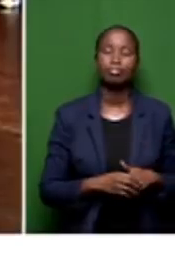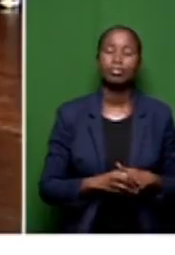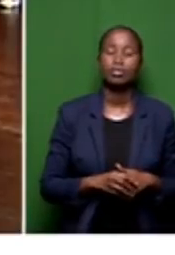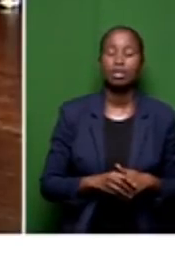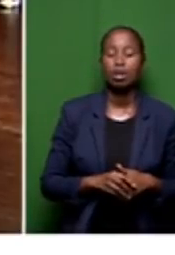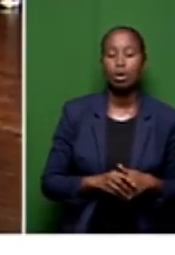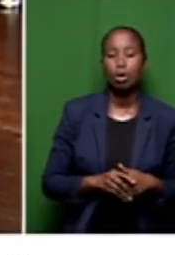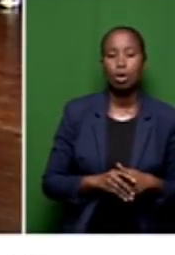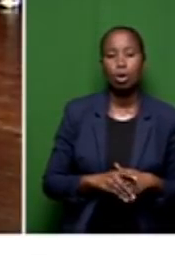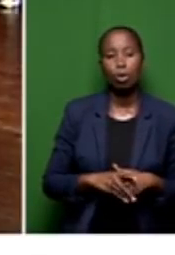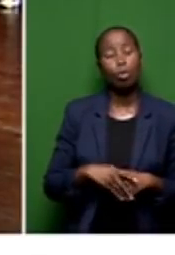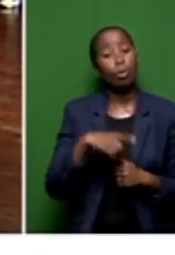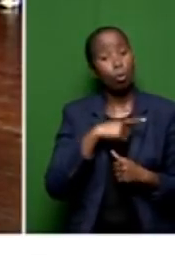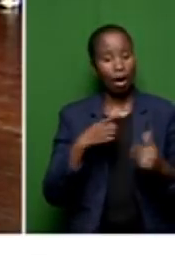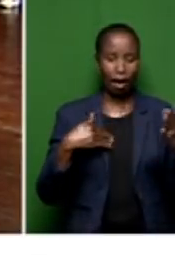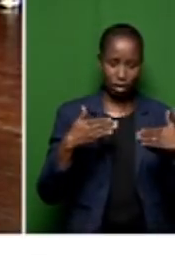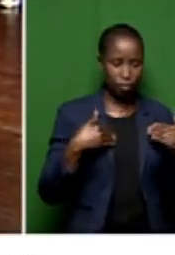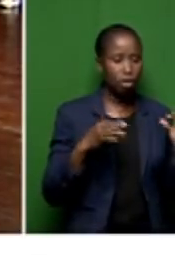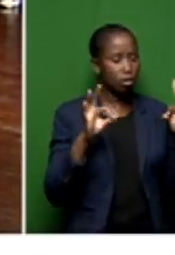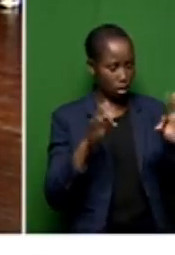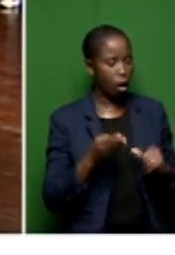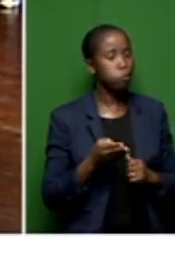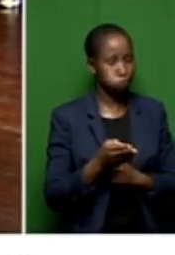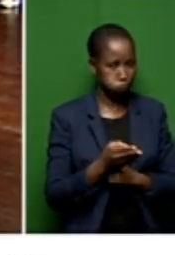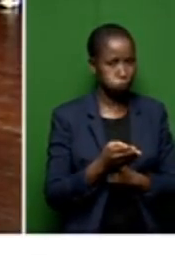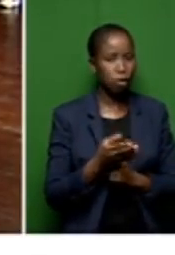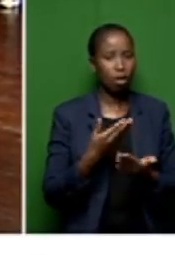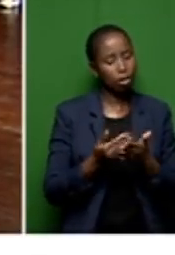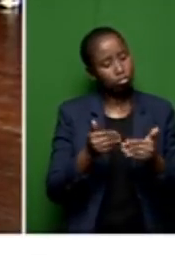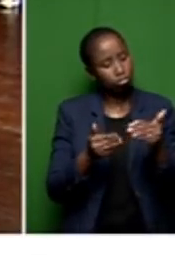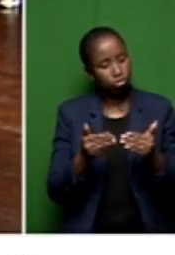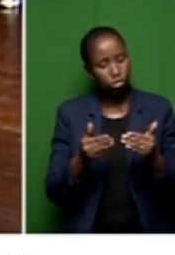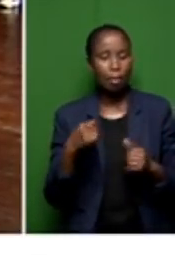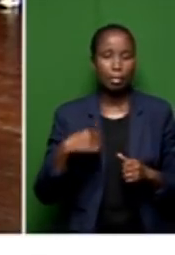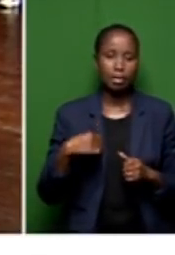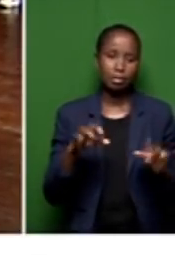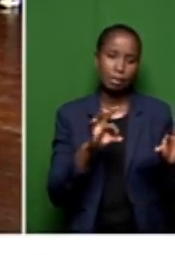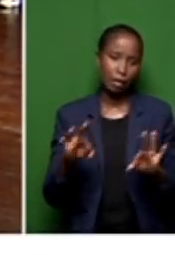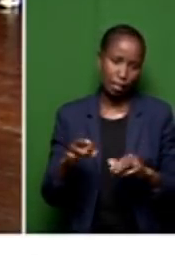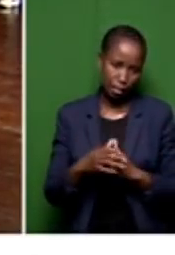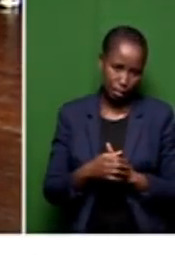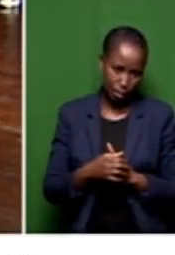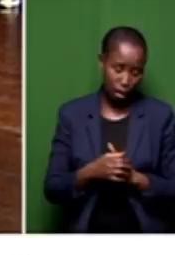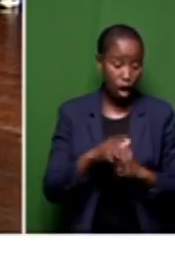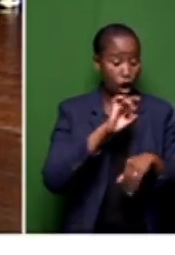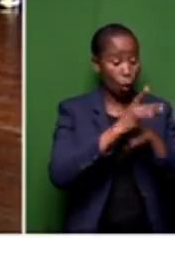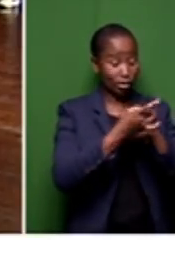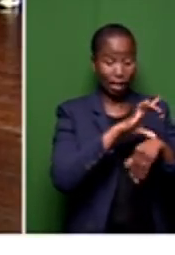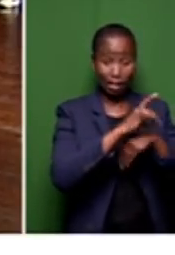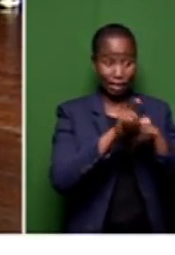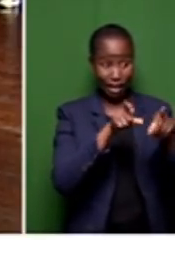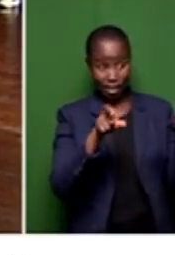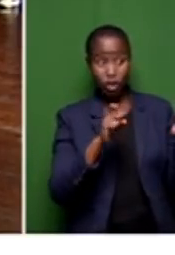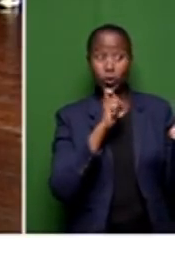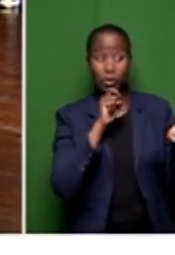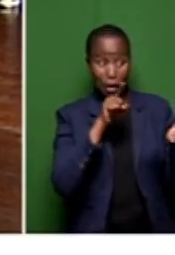here that runs the affairs of this municipality. The usage of consultants is not necessarily a day-to